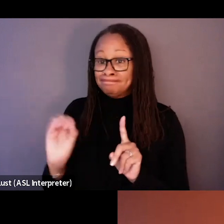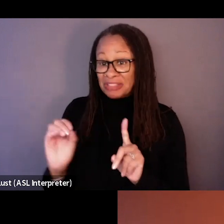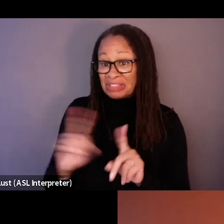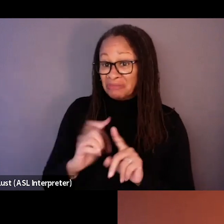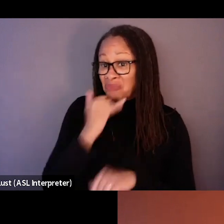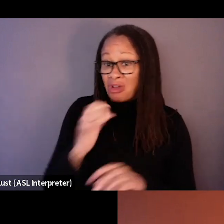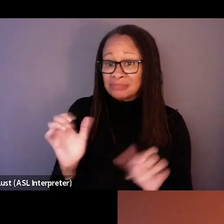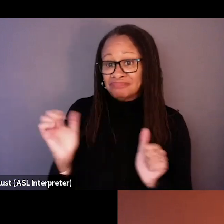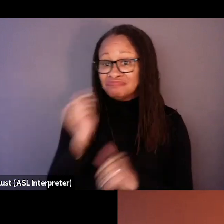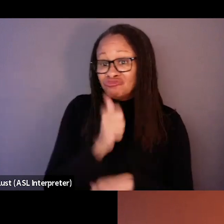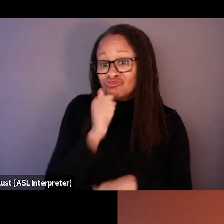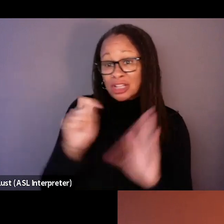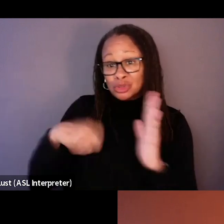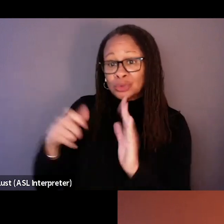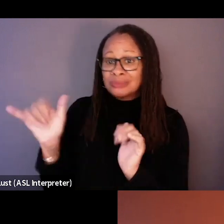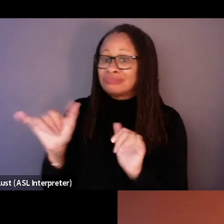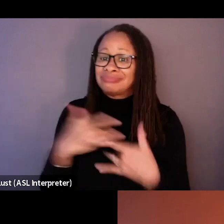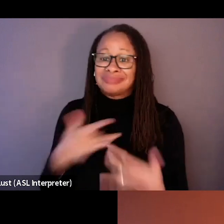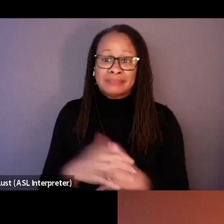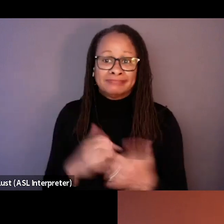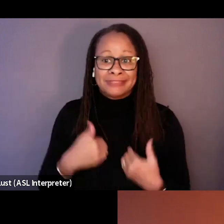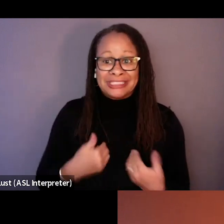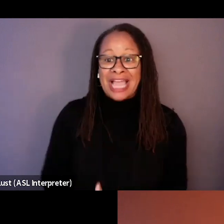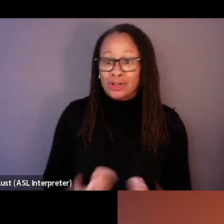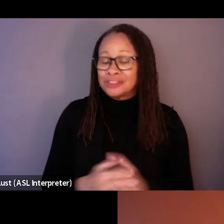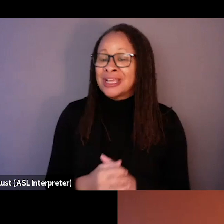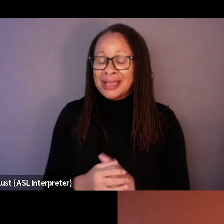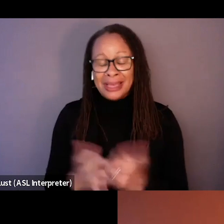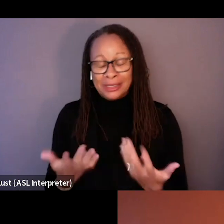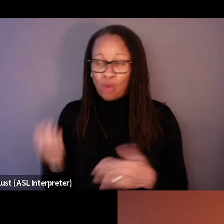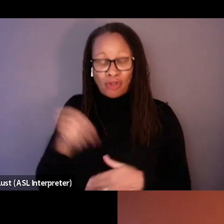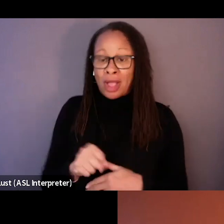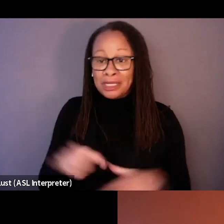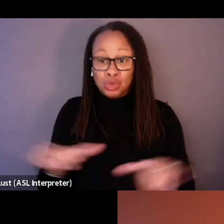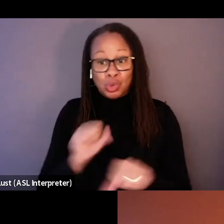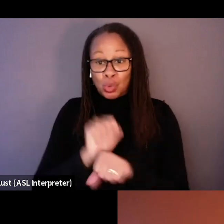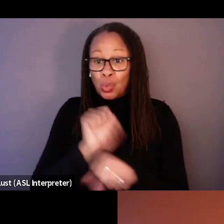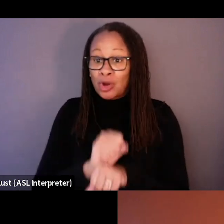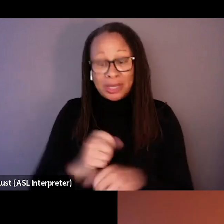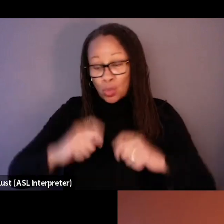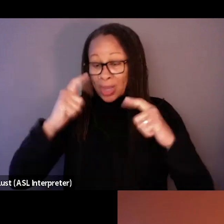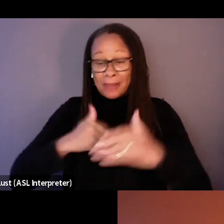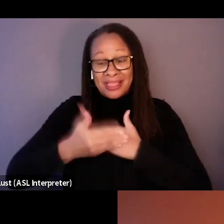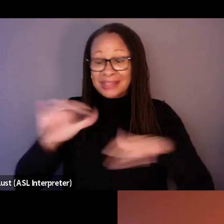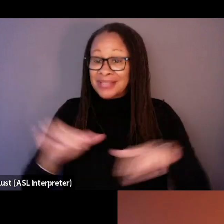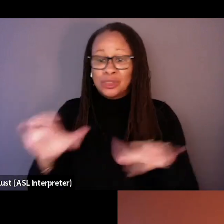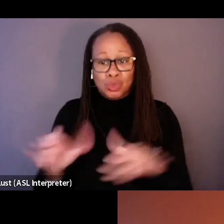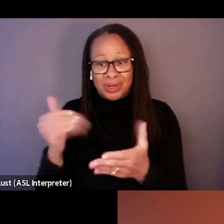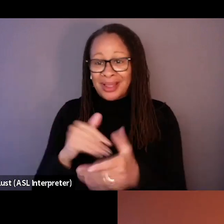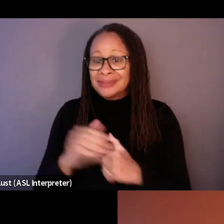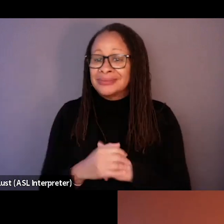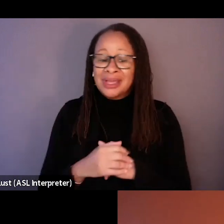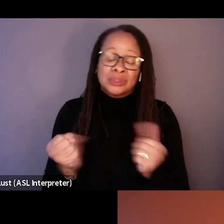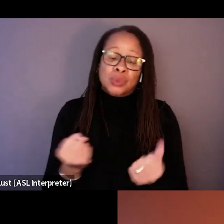it was just regular shooting. You're tired and you're overcoming your tiredness and every day, you know, you do what you need to do and you move on. So